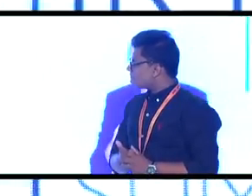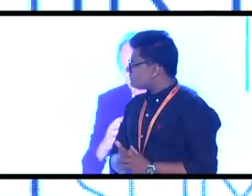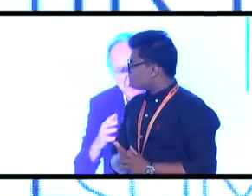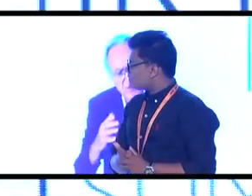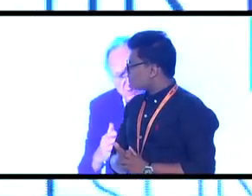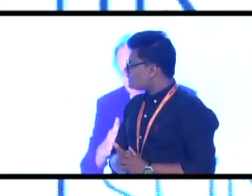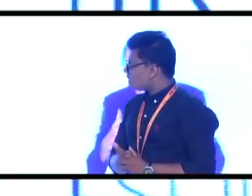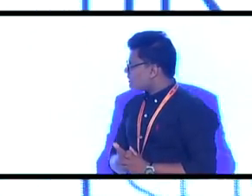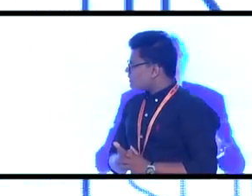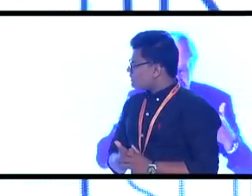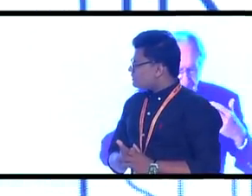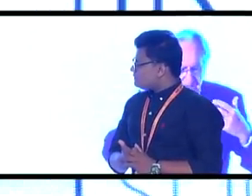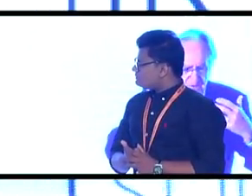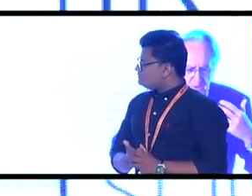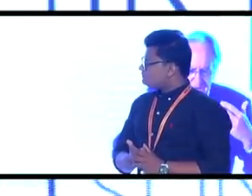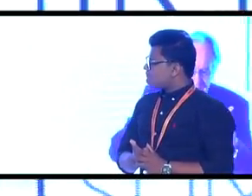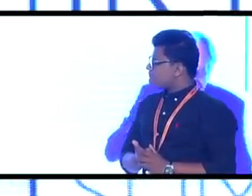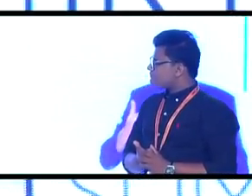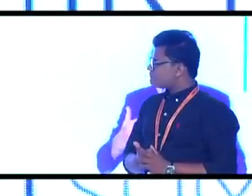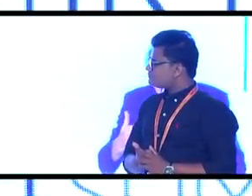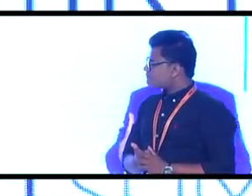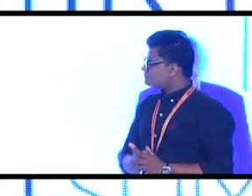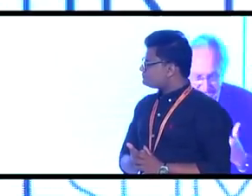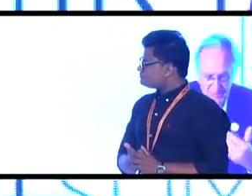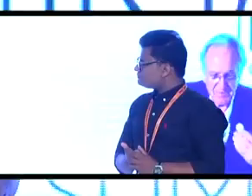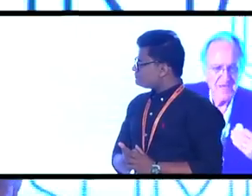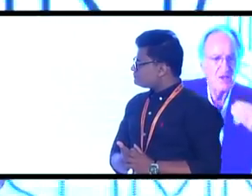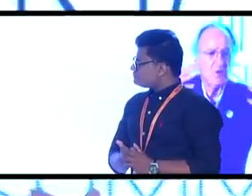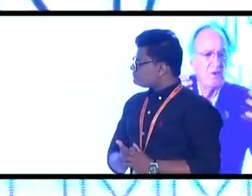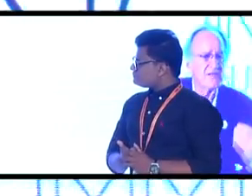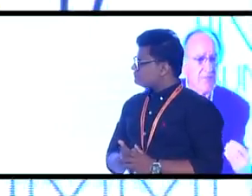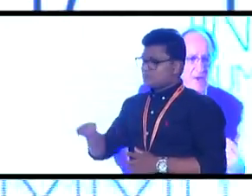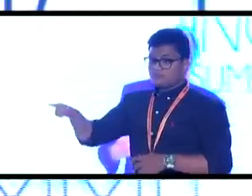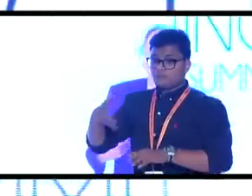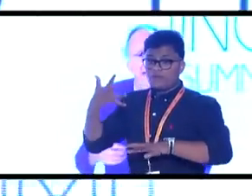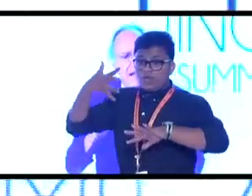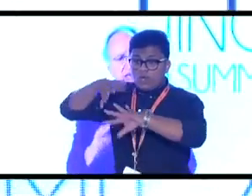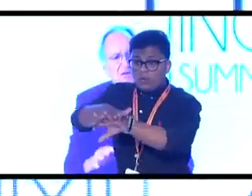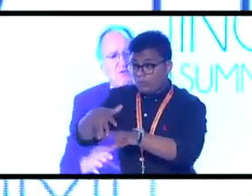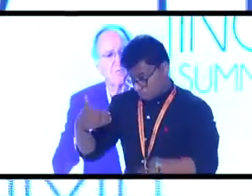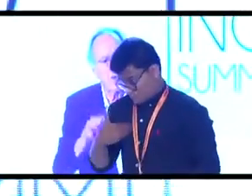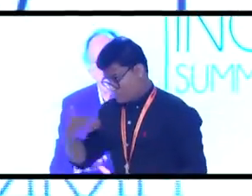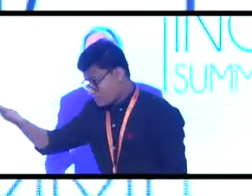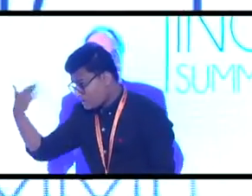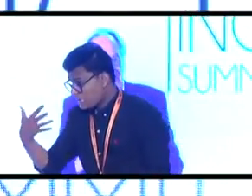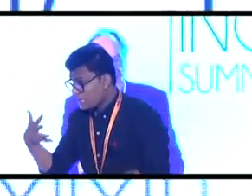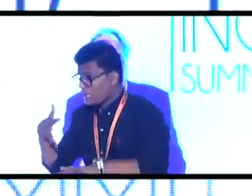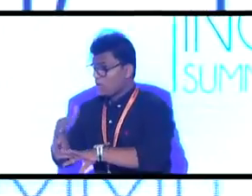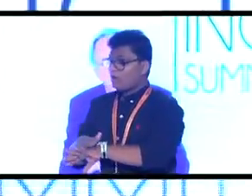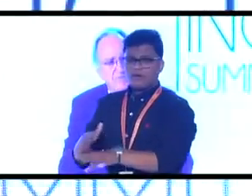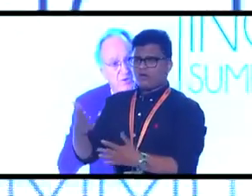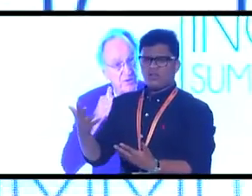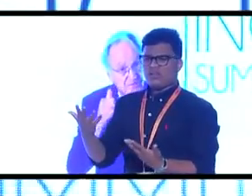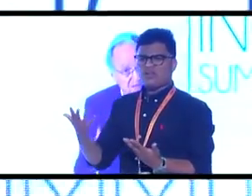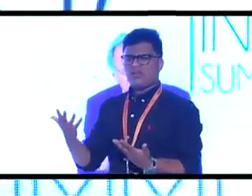so, inclusion has to do not with me including somebody. It has to do with breaking down